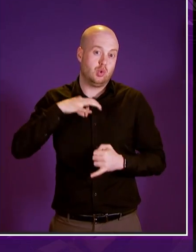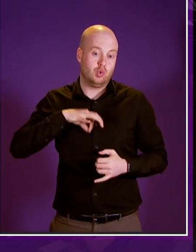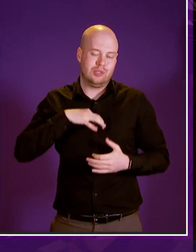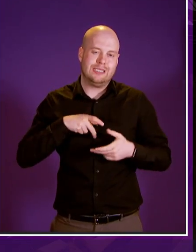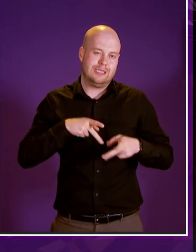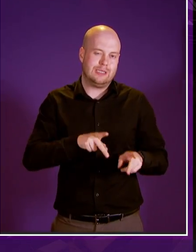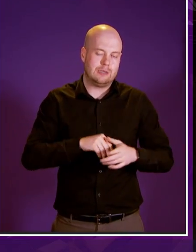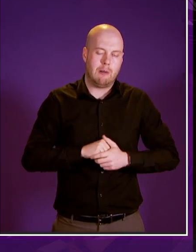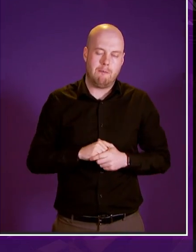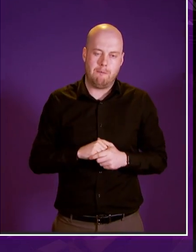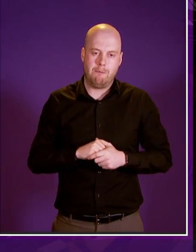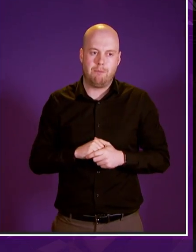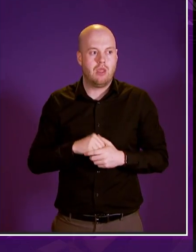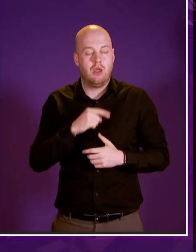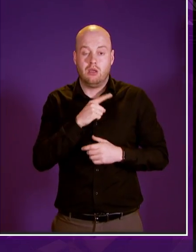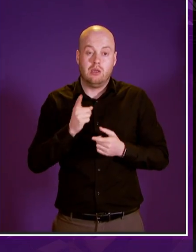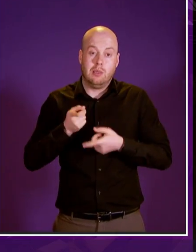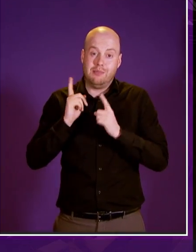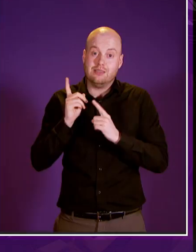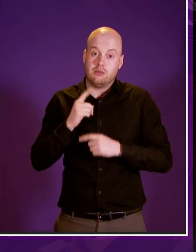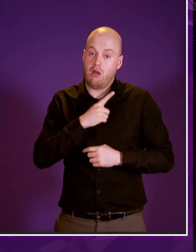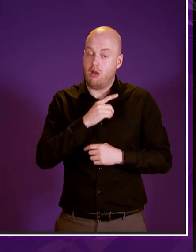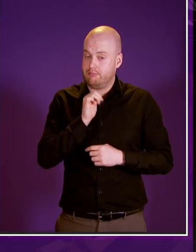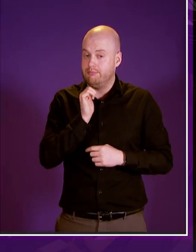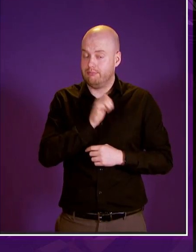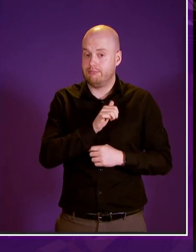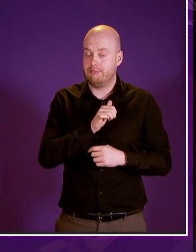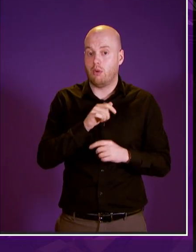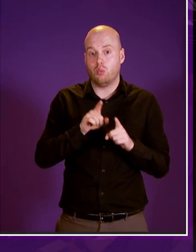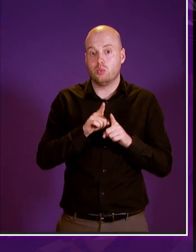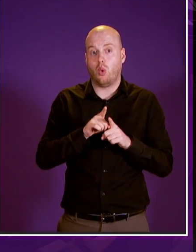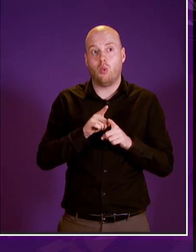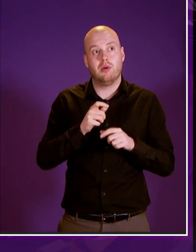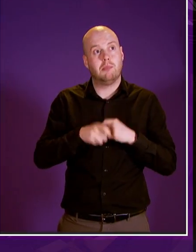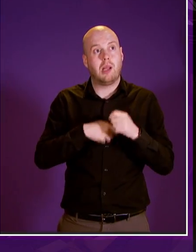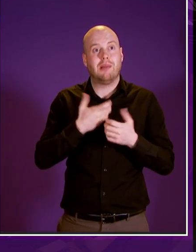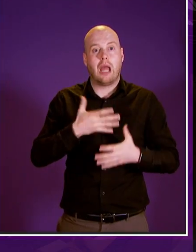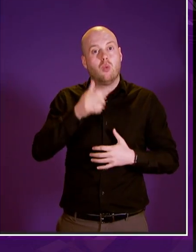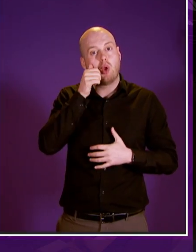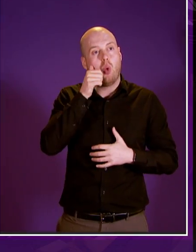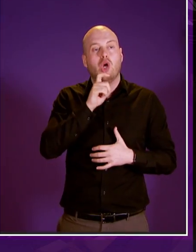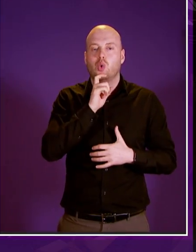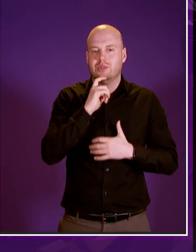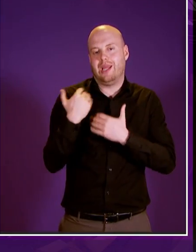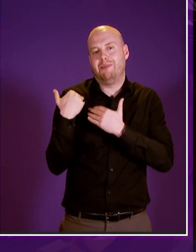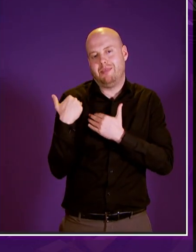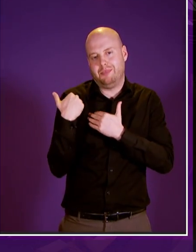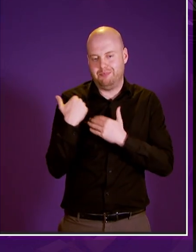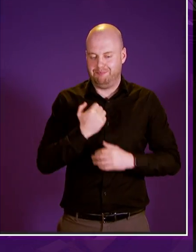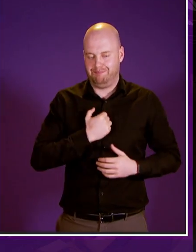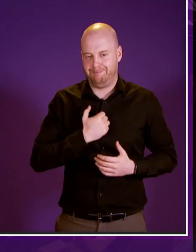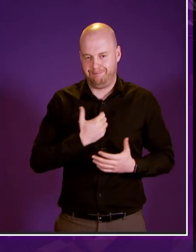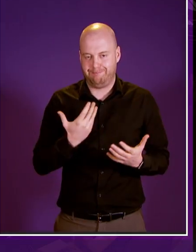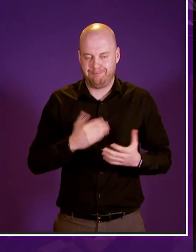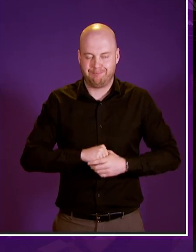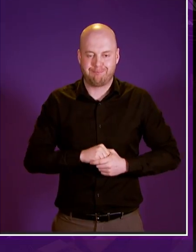said in in the deliberations this afternoon increases the accountability of this parliament to its citizens earlier